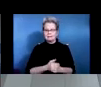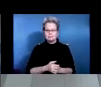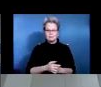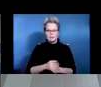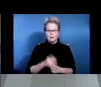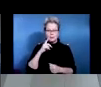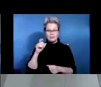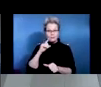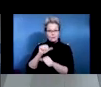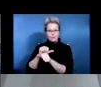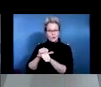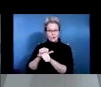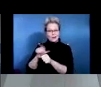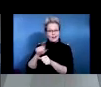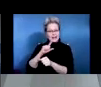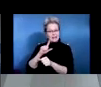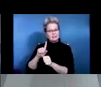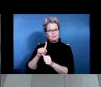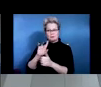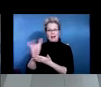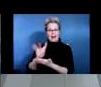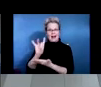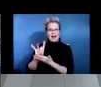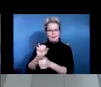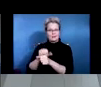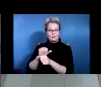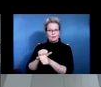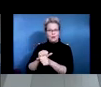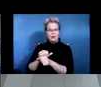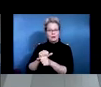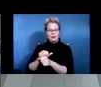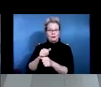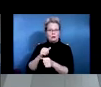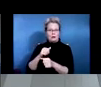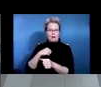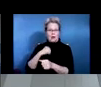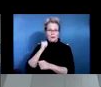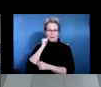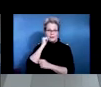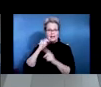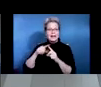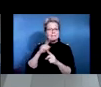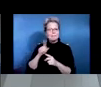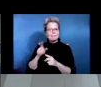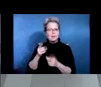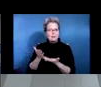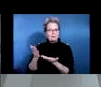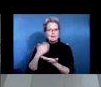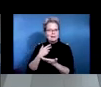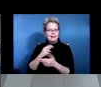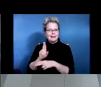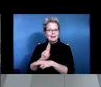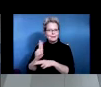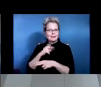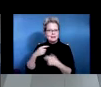an eight-hour work day we were preferring and recommending that he remain using his power wheelchair so that